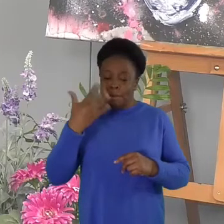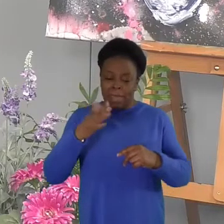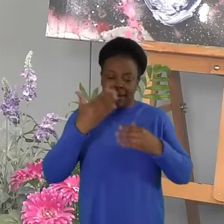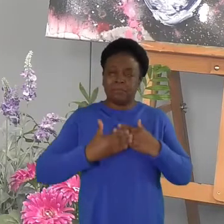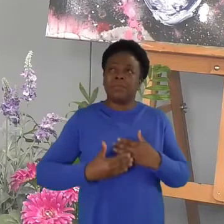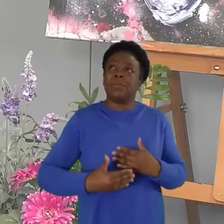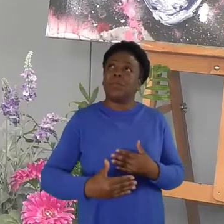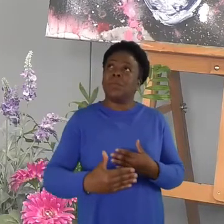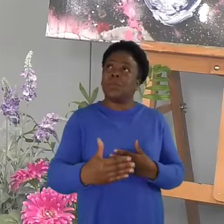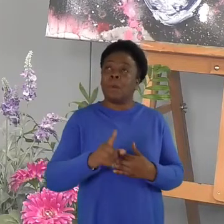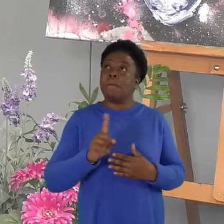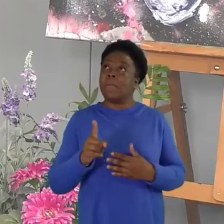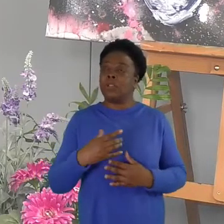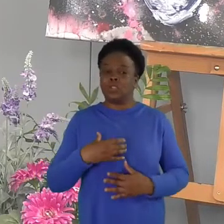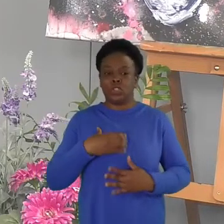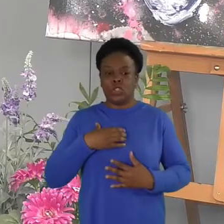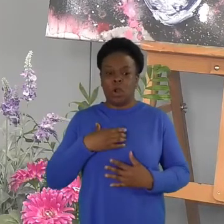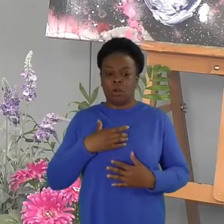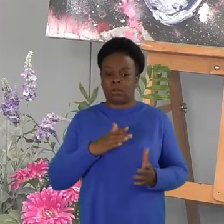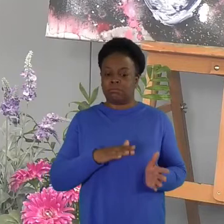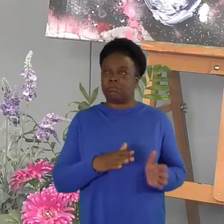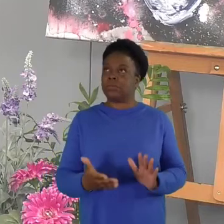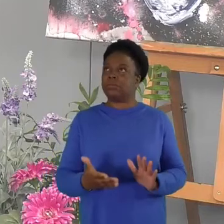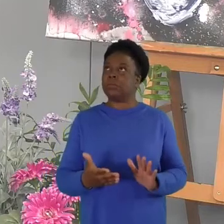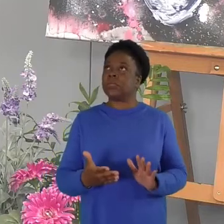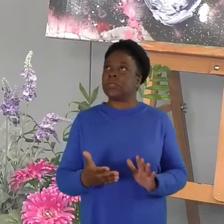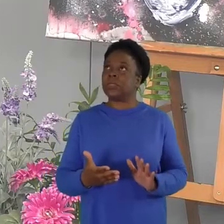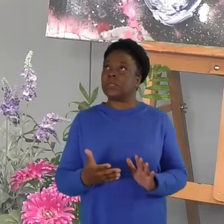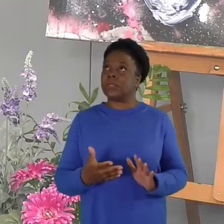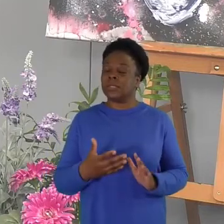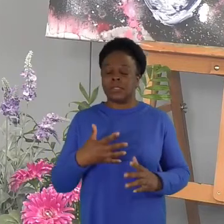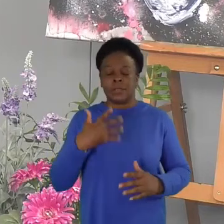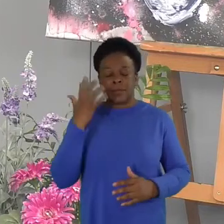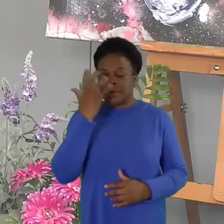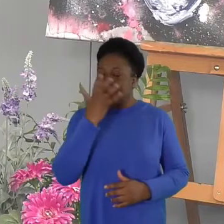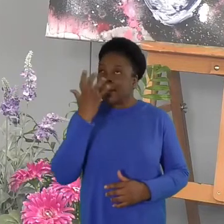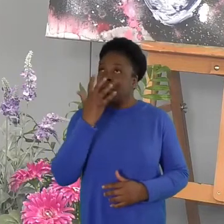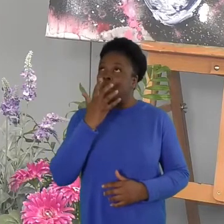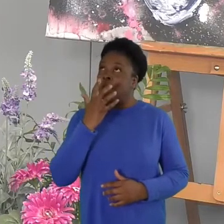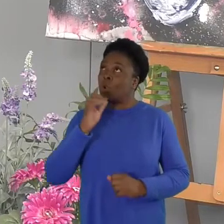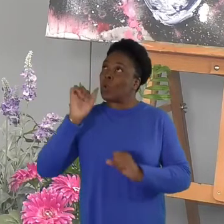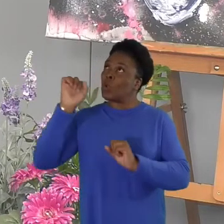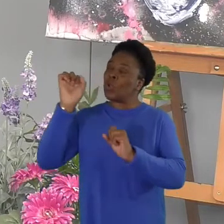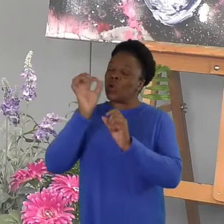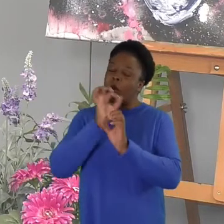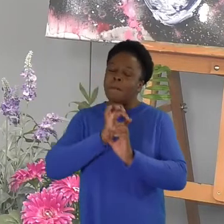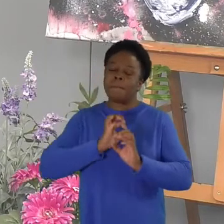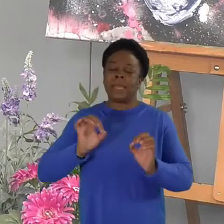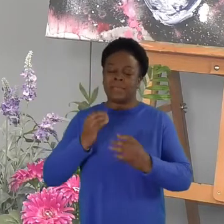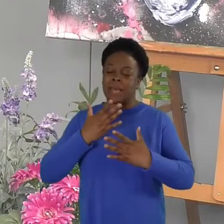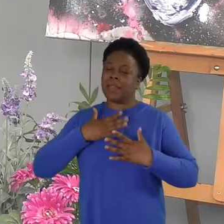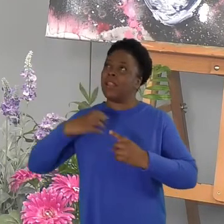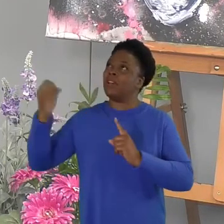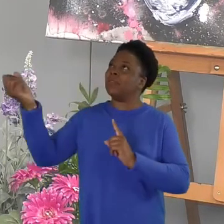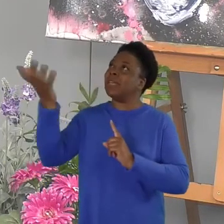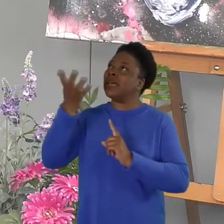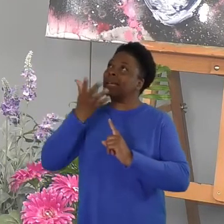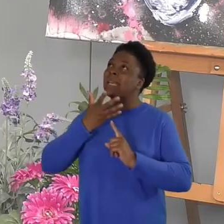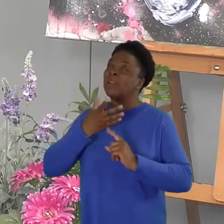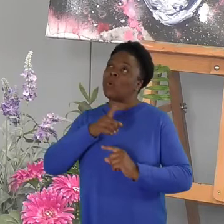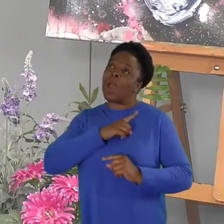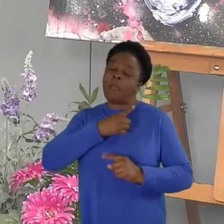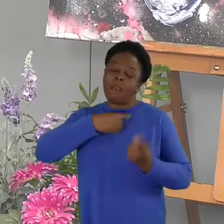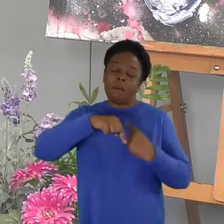still feels so raw. Surround us with your presence and peace as we grieve, heartbroken for loved